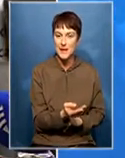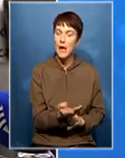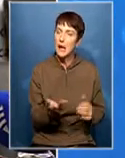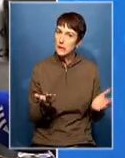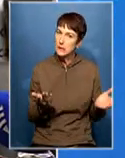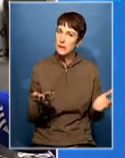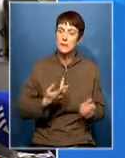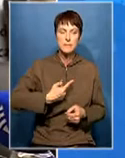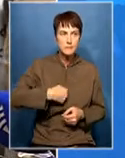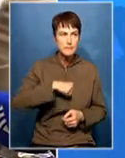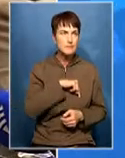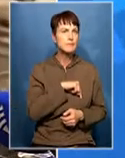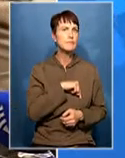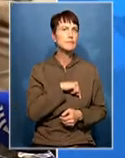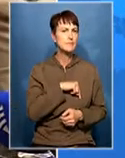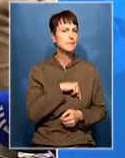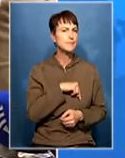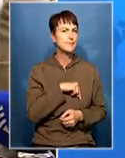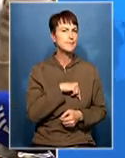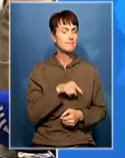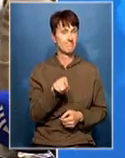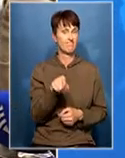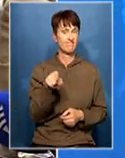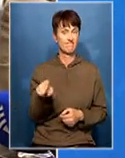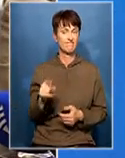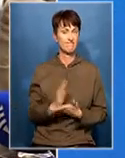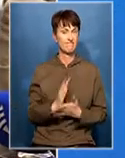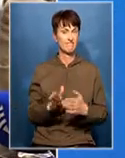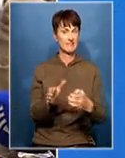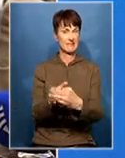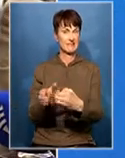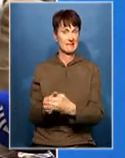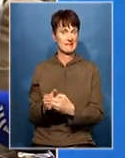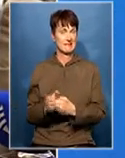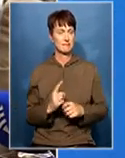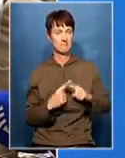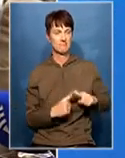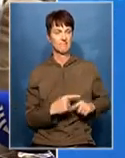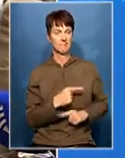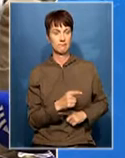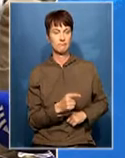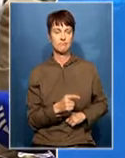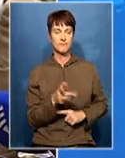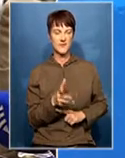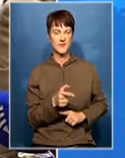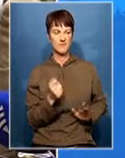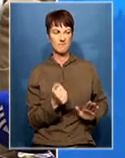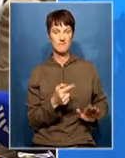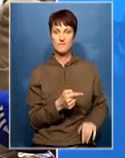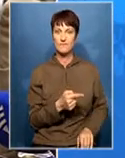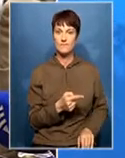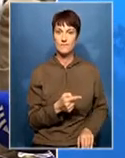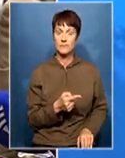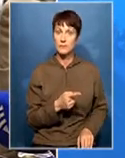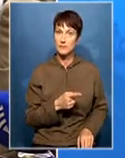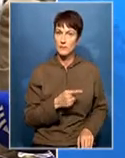So there is quite a lot of gangster targeting of officials because they are the ones who